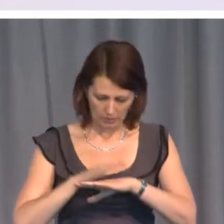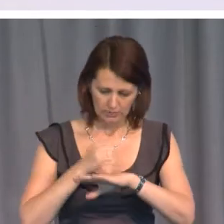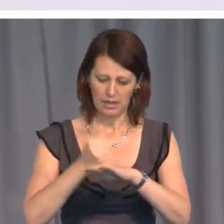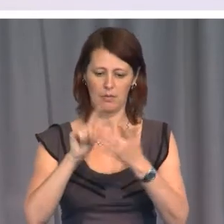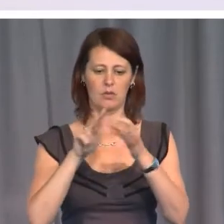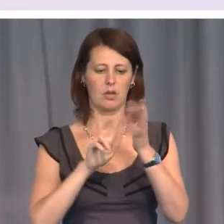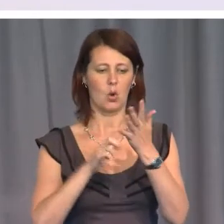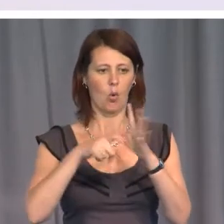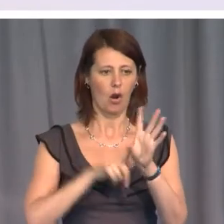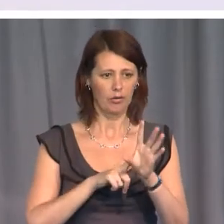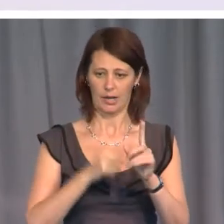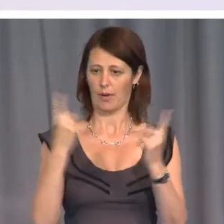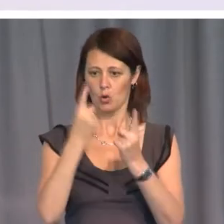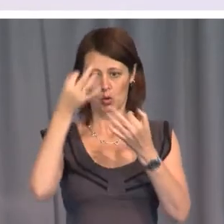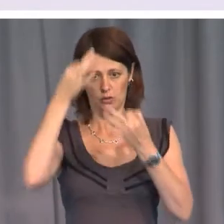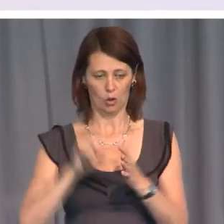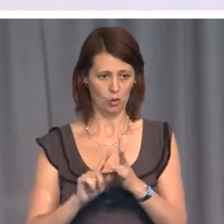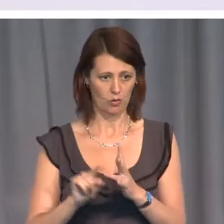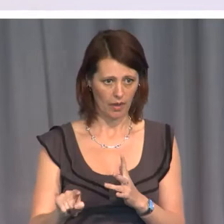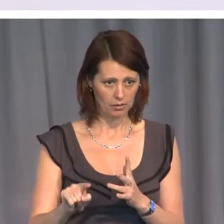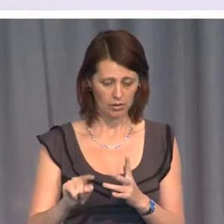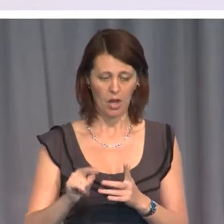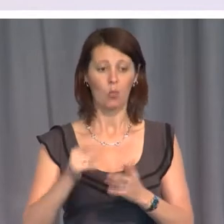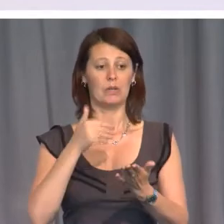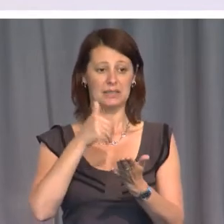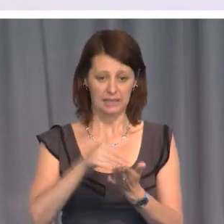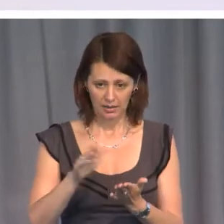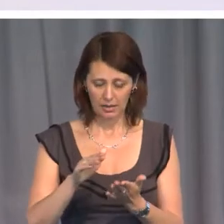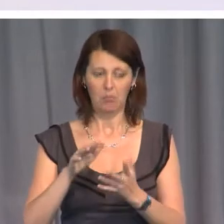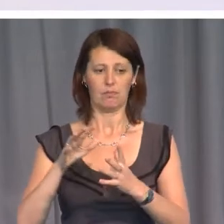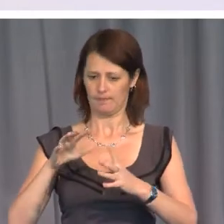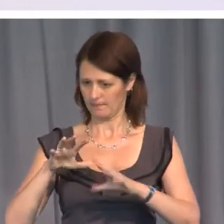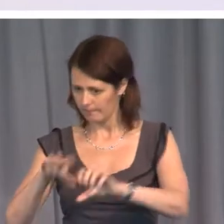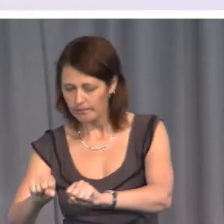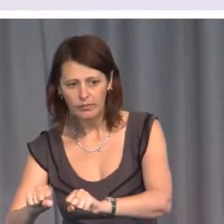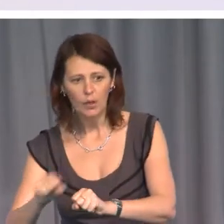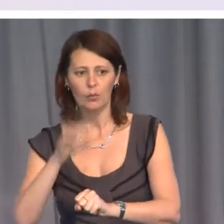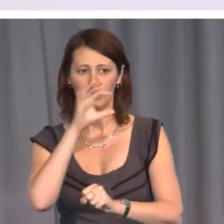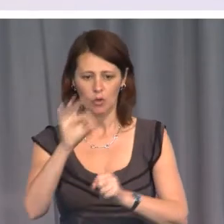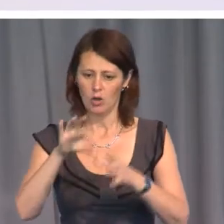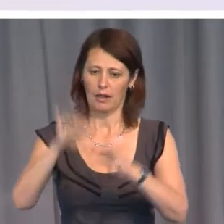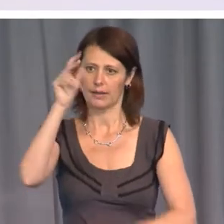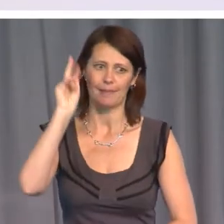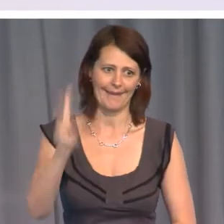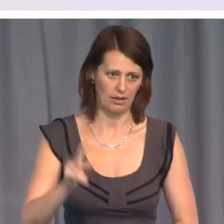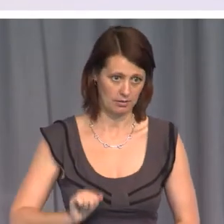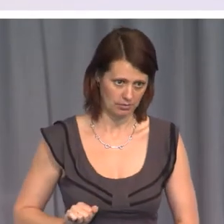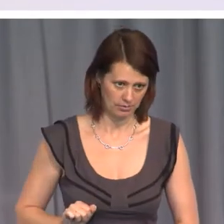into who decided to do it, we sack them if we find them, we don't re-elect them, and